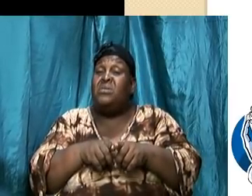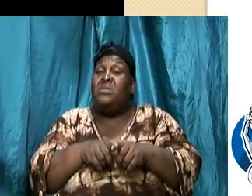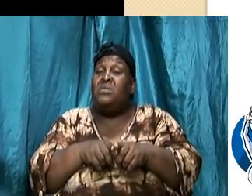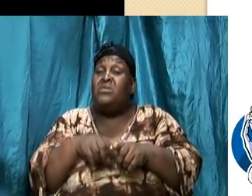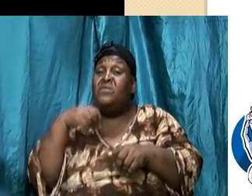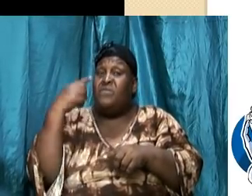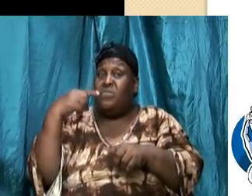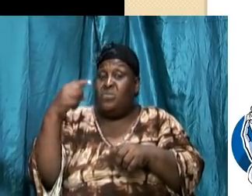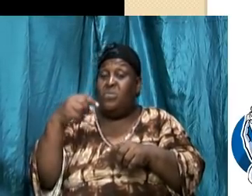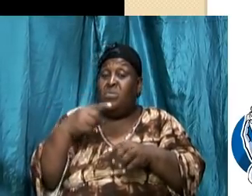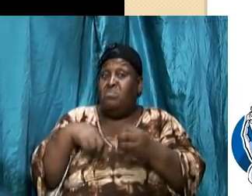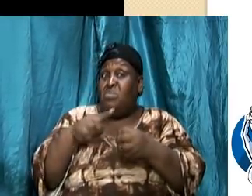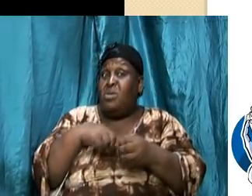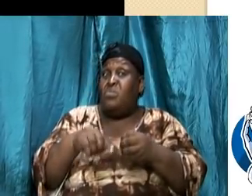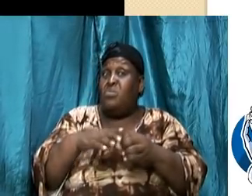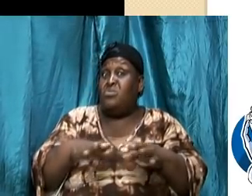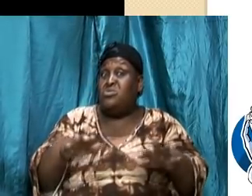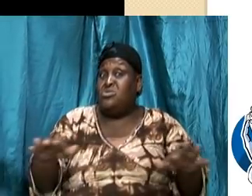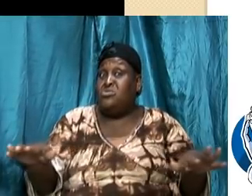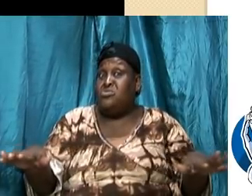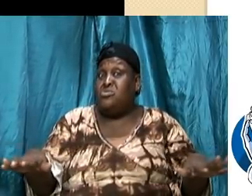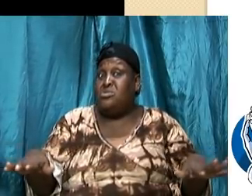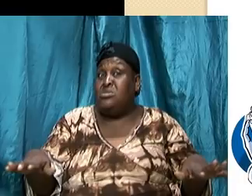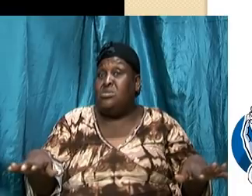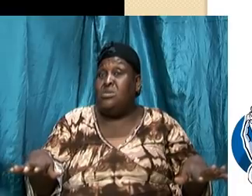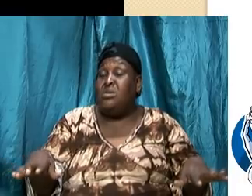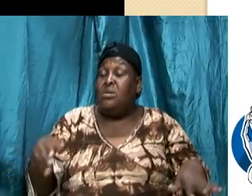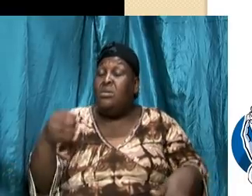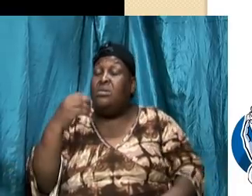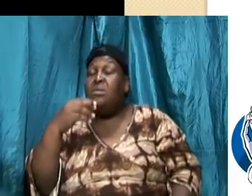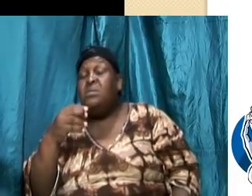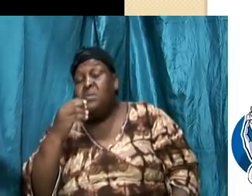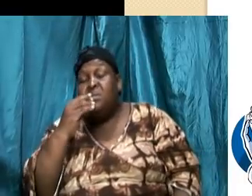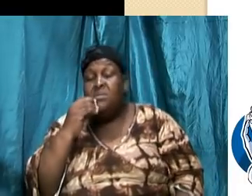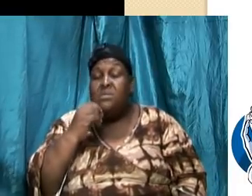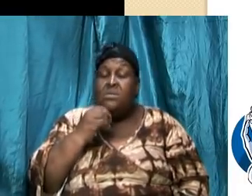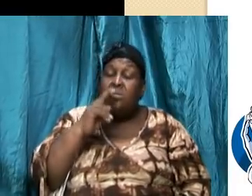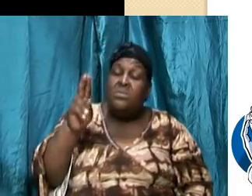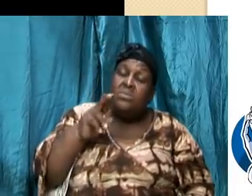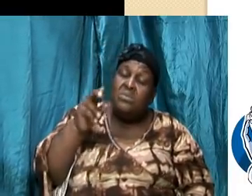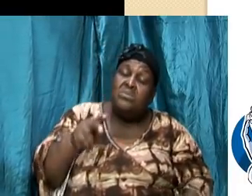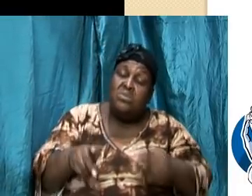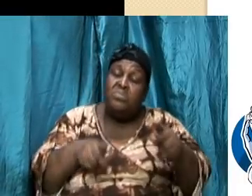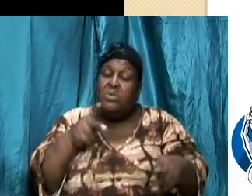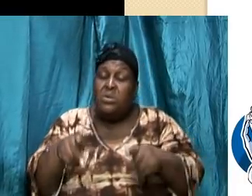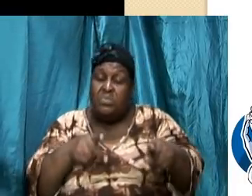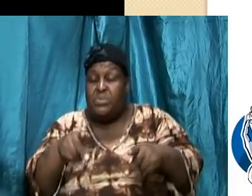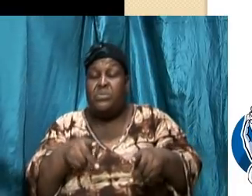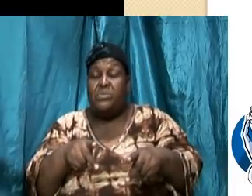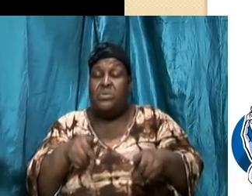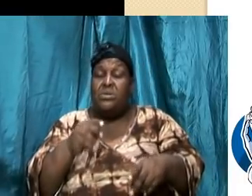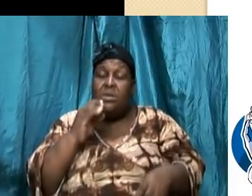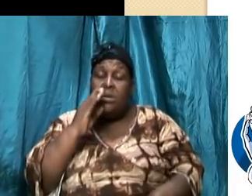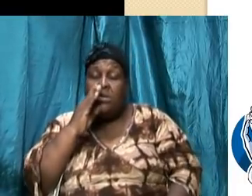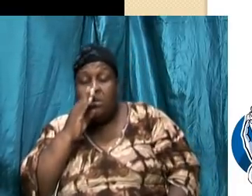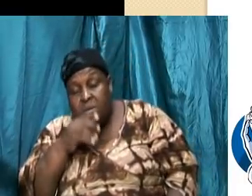know that one time they had a drinking problem with junk Paul speaking to saints already